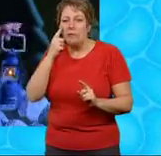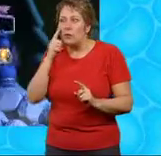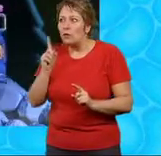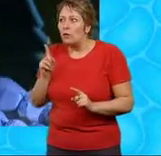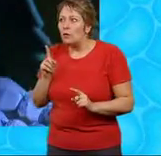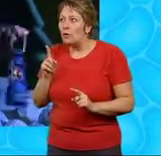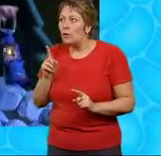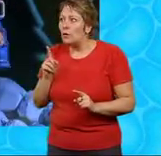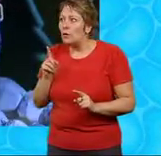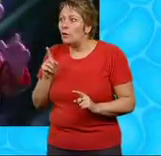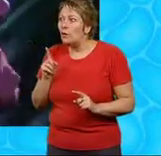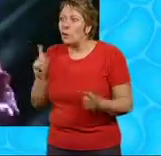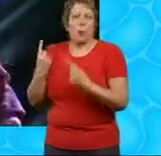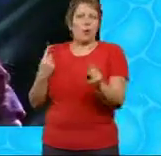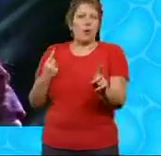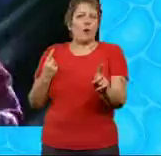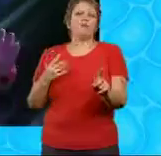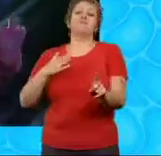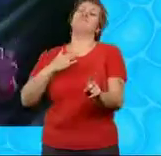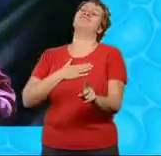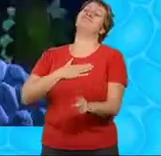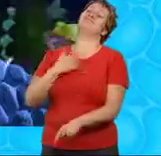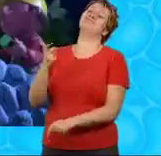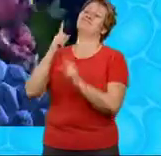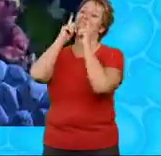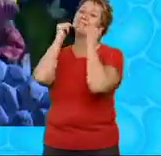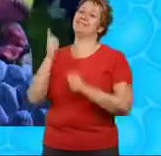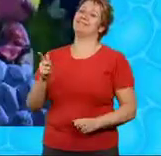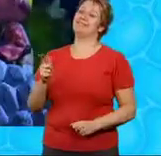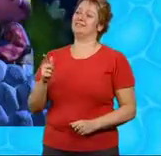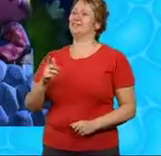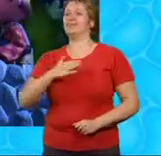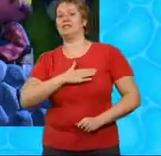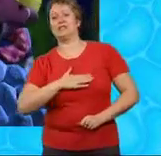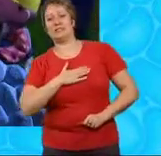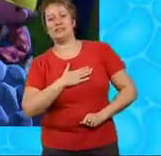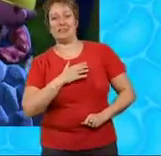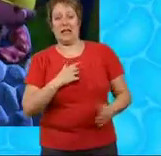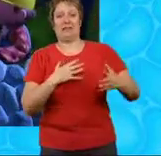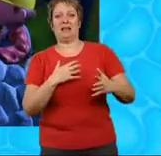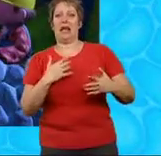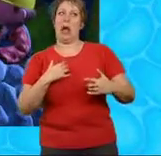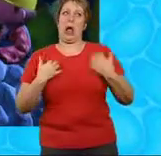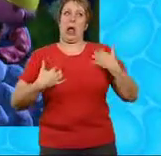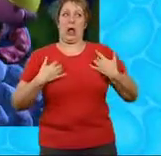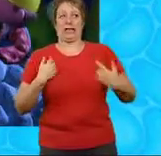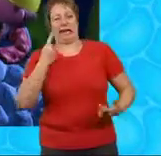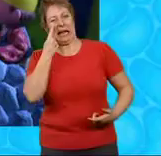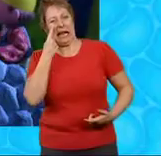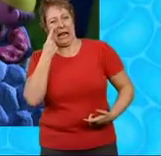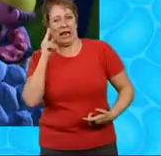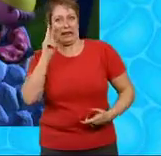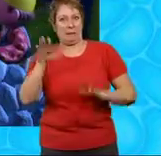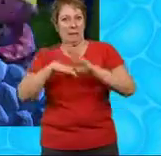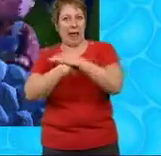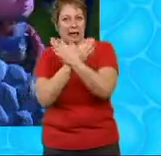Halt! Who goes there? Oh! Mr. Battersby! Sorry, Bob, didn't mean to make you jump I just couldn't resist seeing